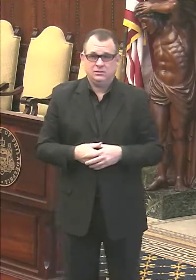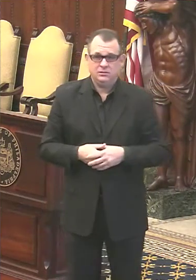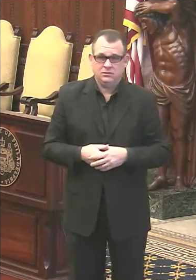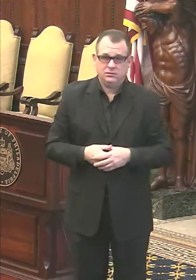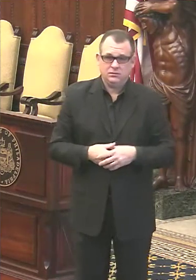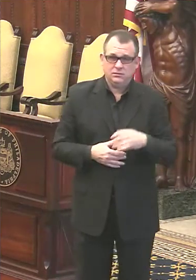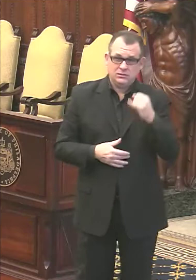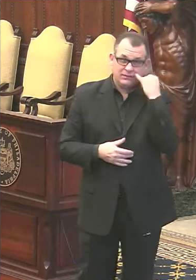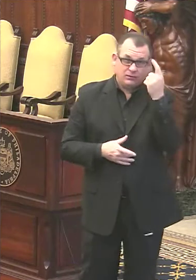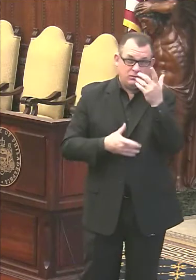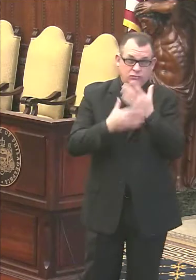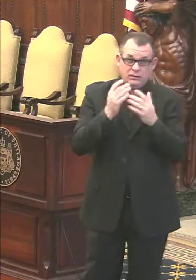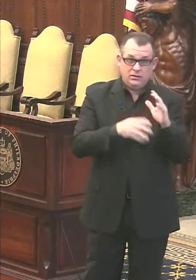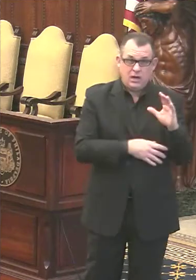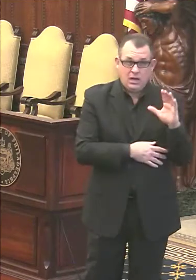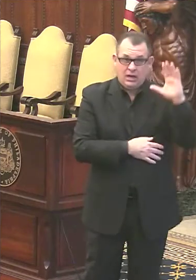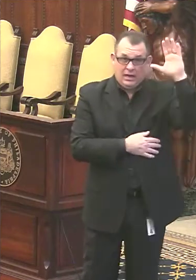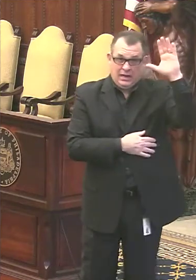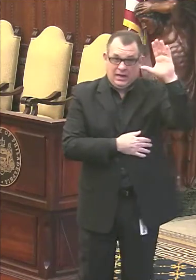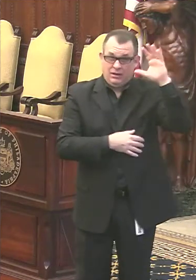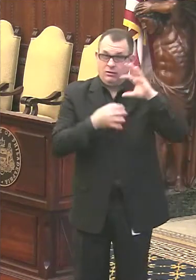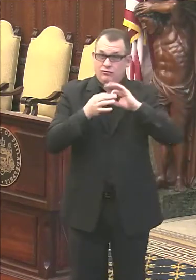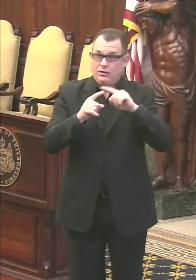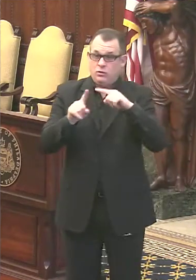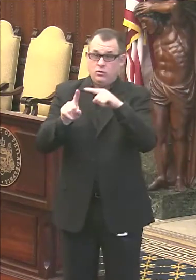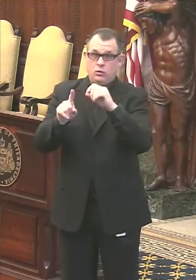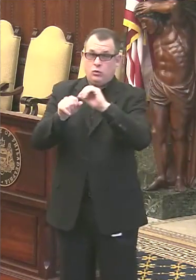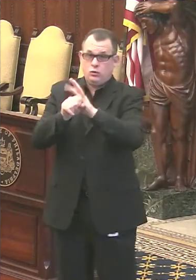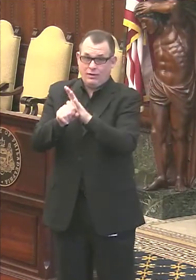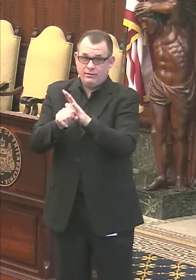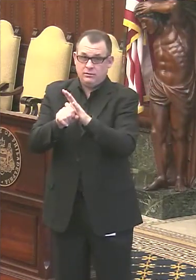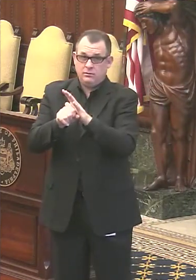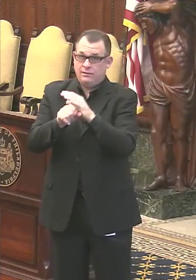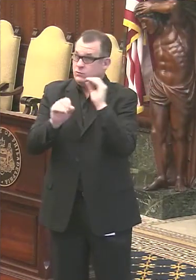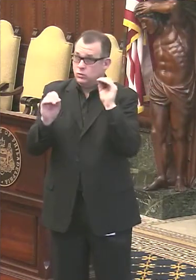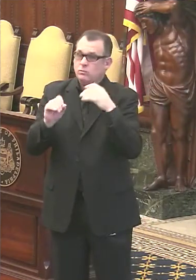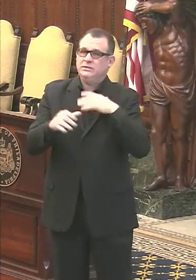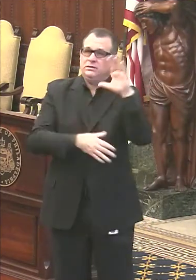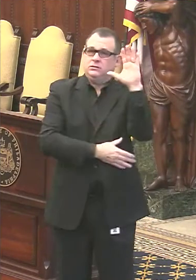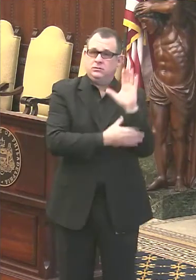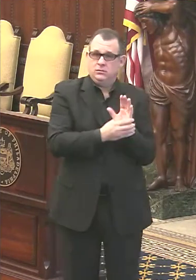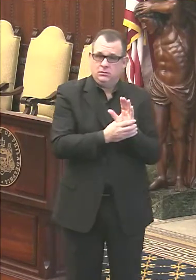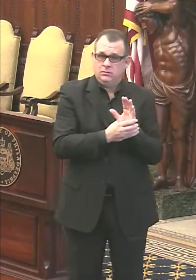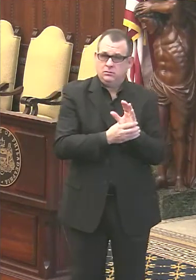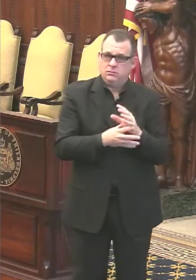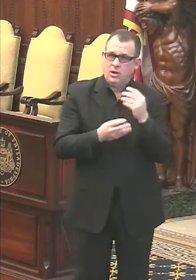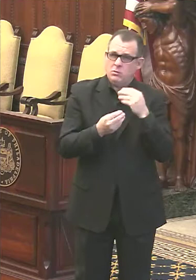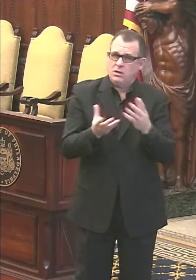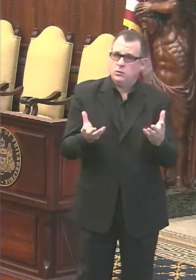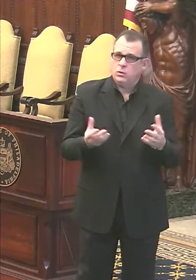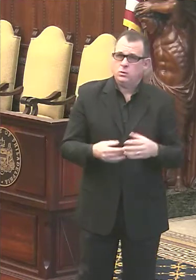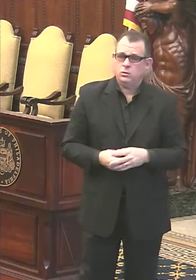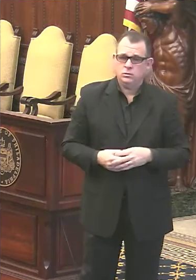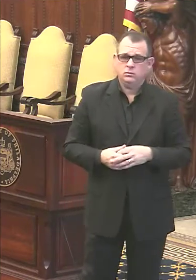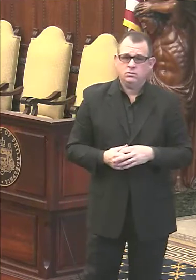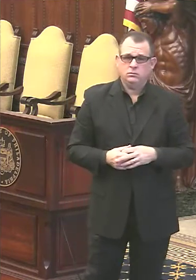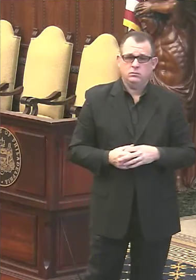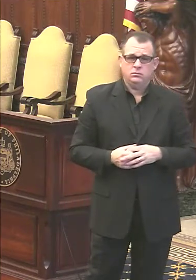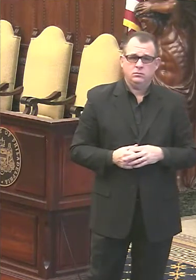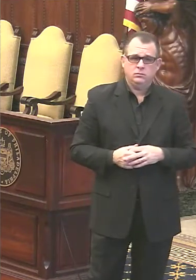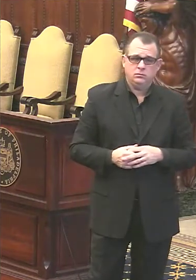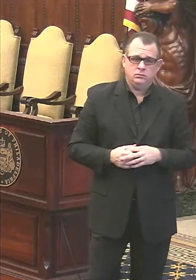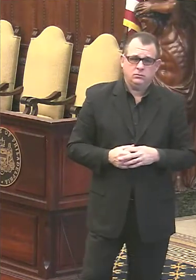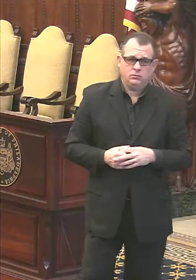raised now and it's not a question on COVID, please lower it and we'll let you know when we open it up to broader topics.